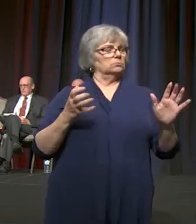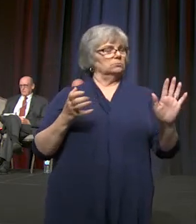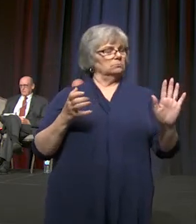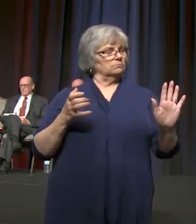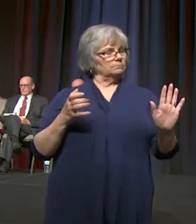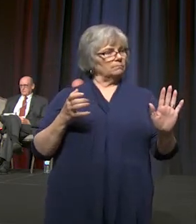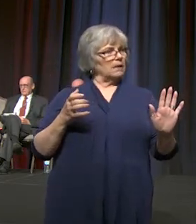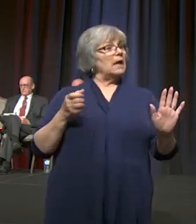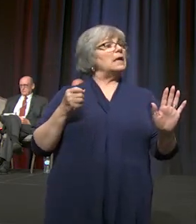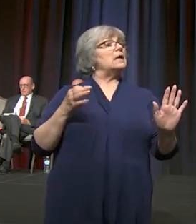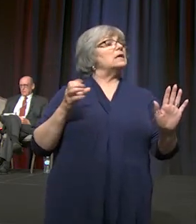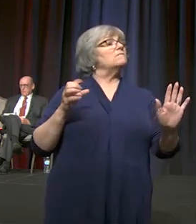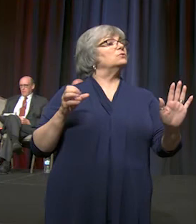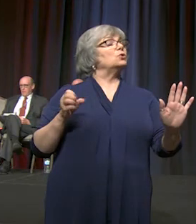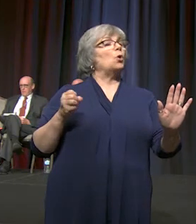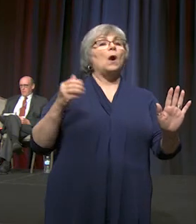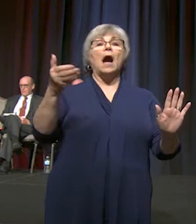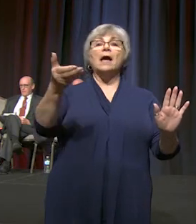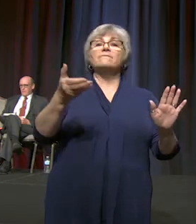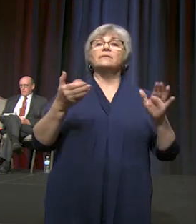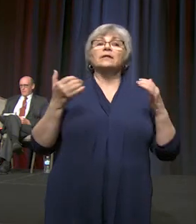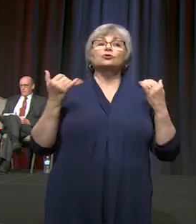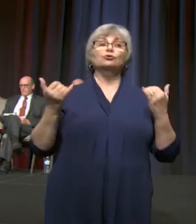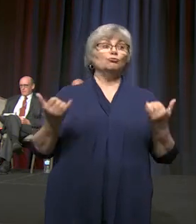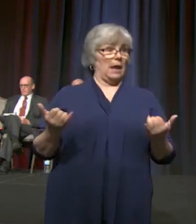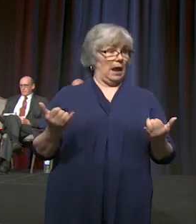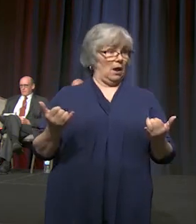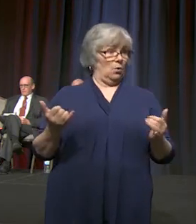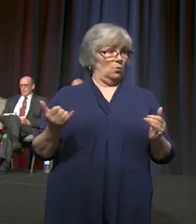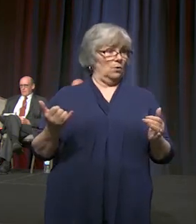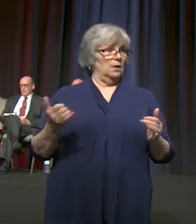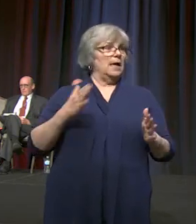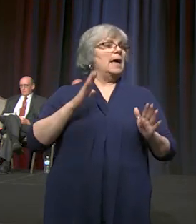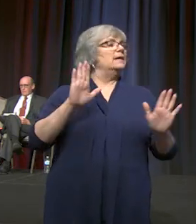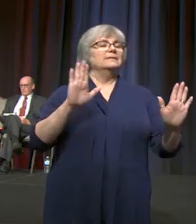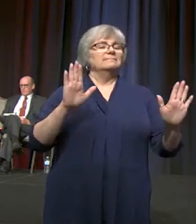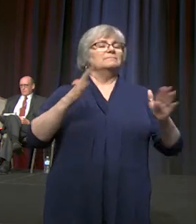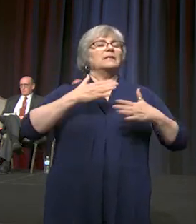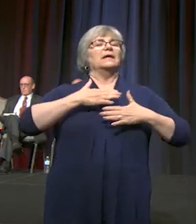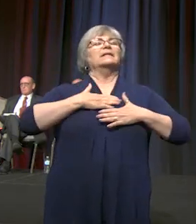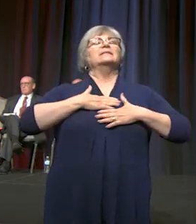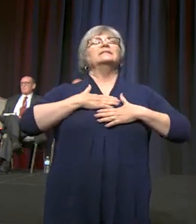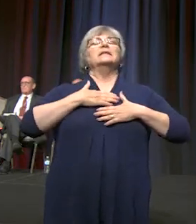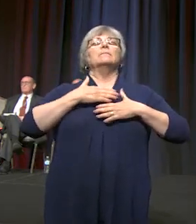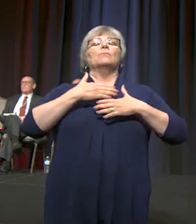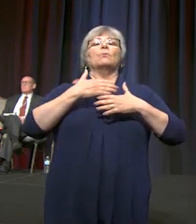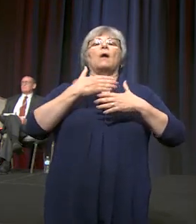If so, I invite you now to take a deep breath,